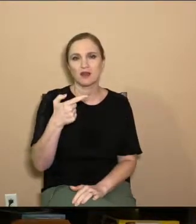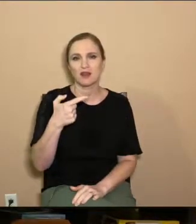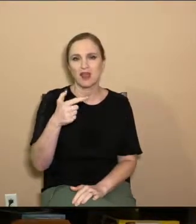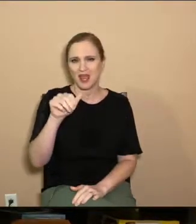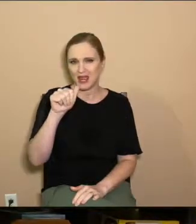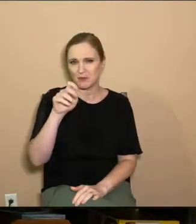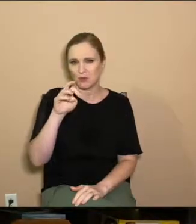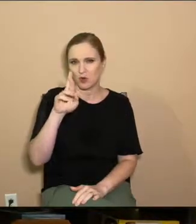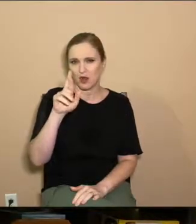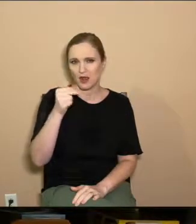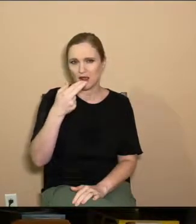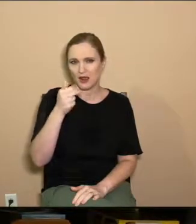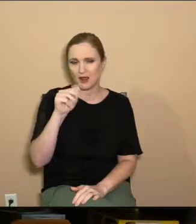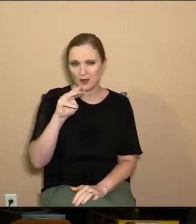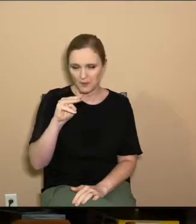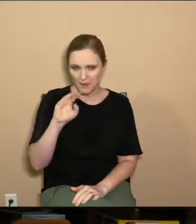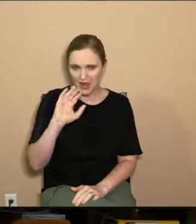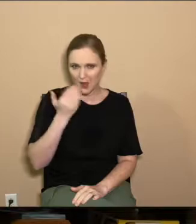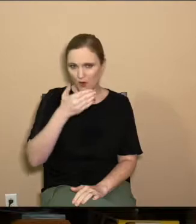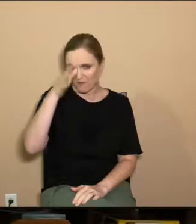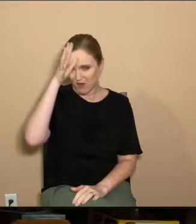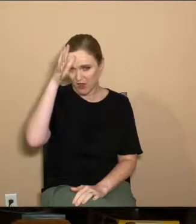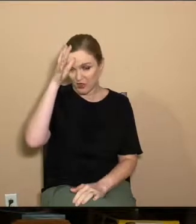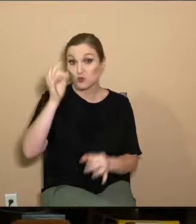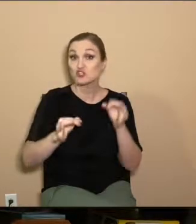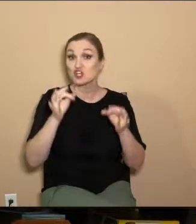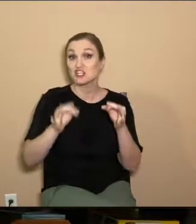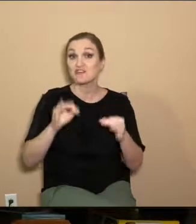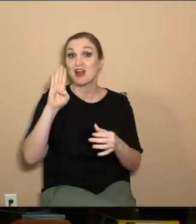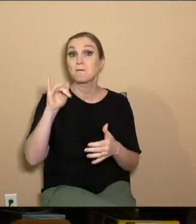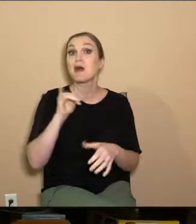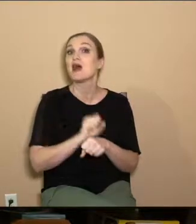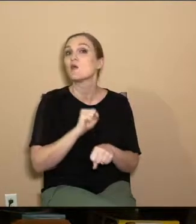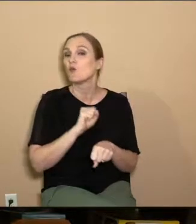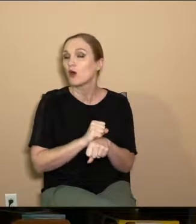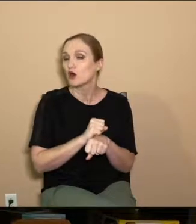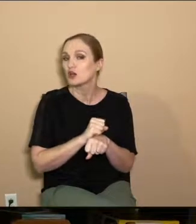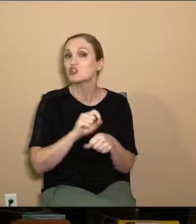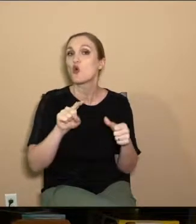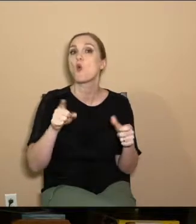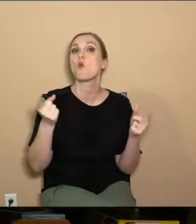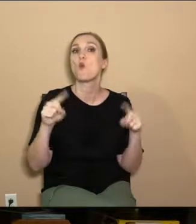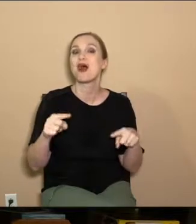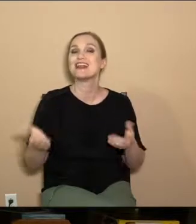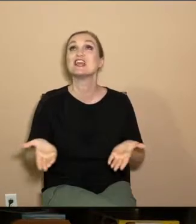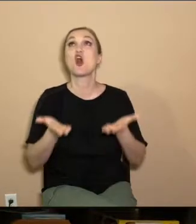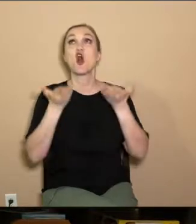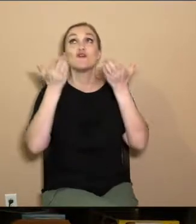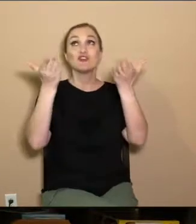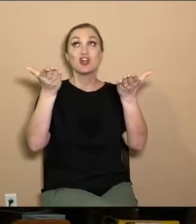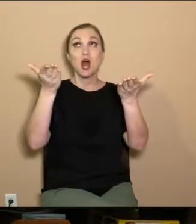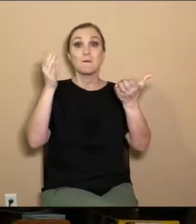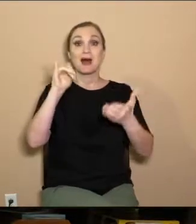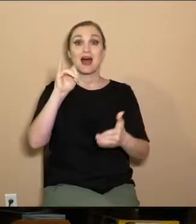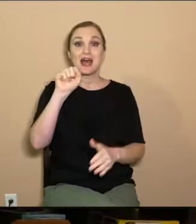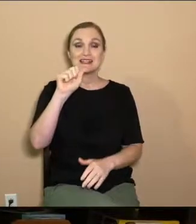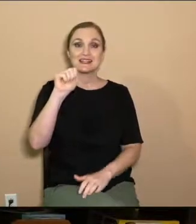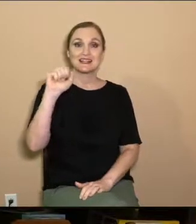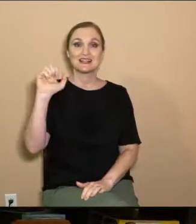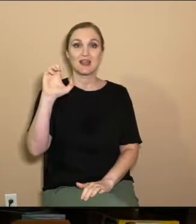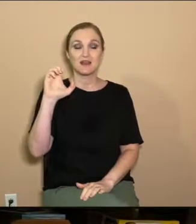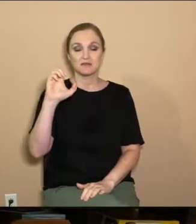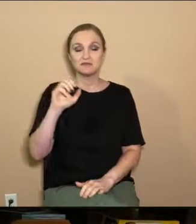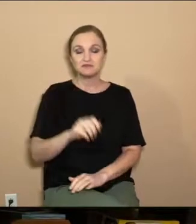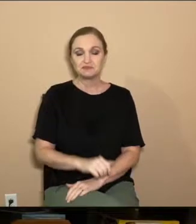Abraham our father justified by works when he offered up his son Isaac on the